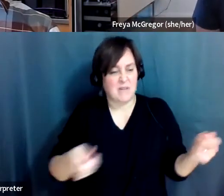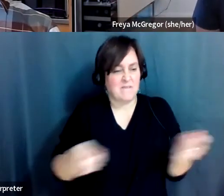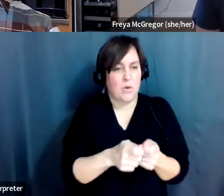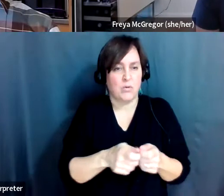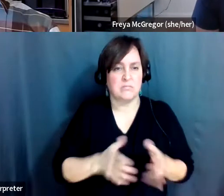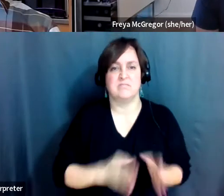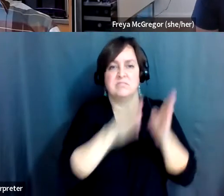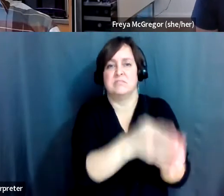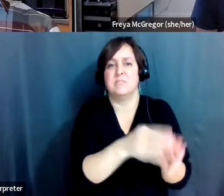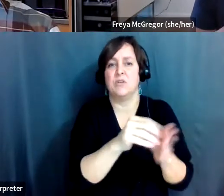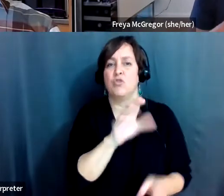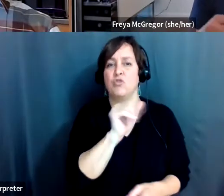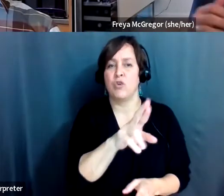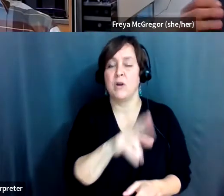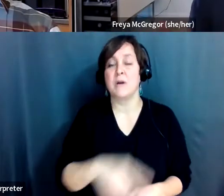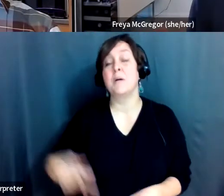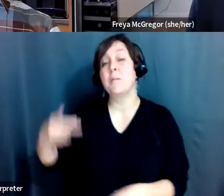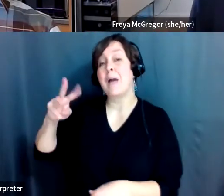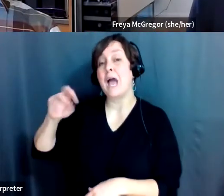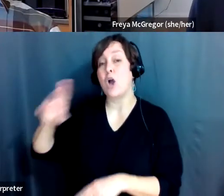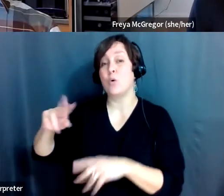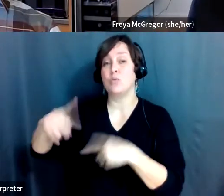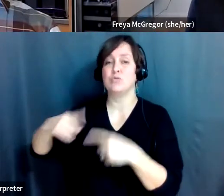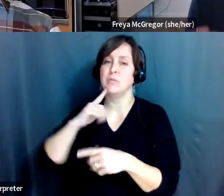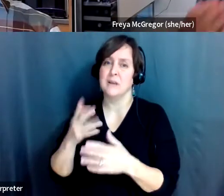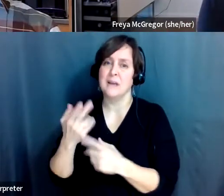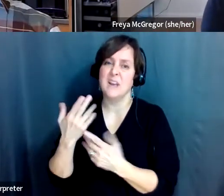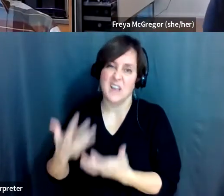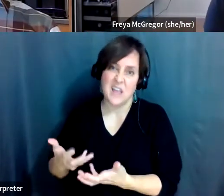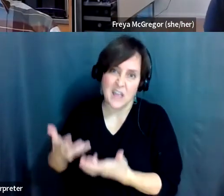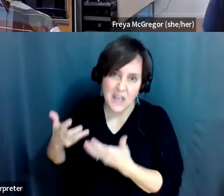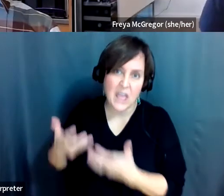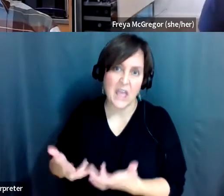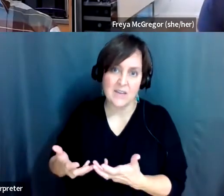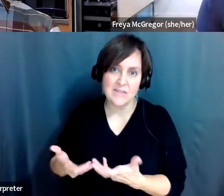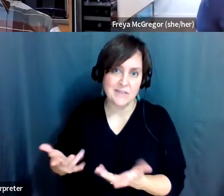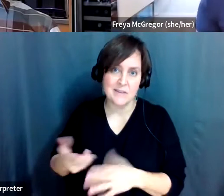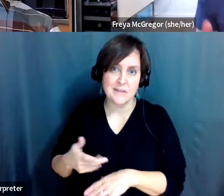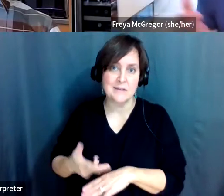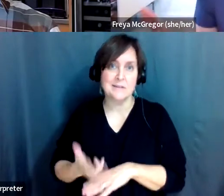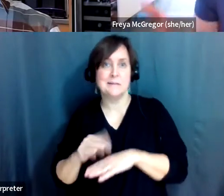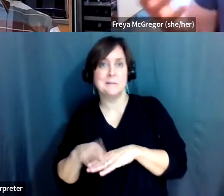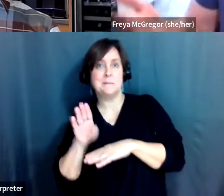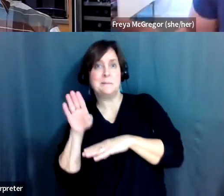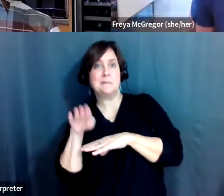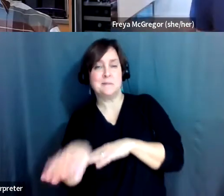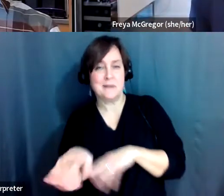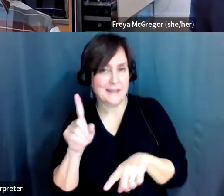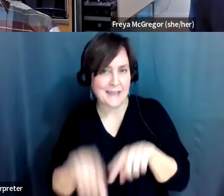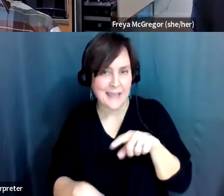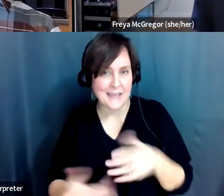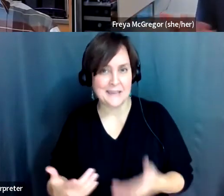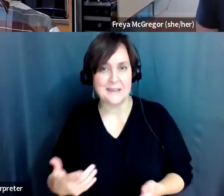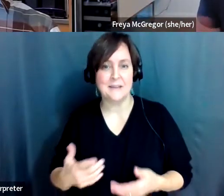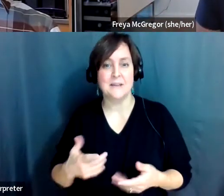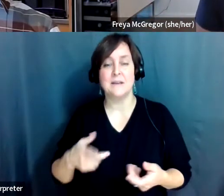Power wheelchairs are really heavy. They can't do wheelies. You can't pick up a power